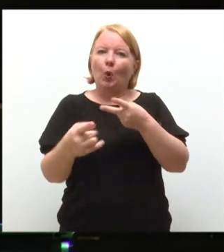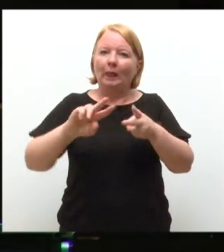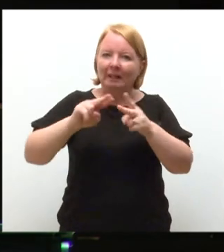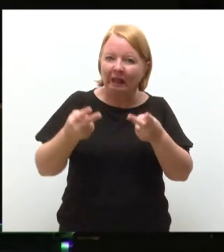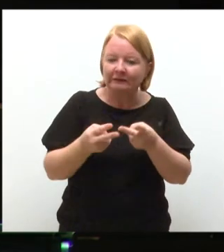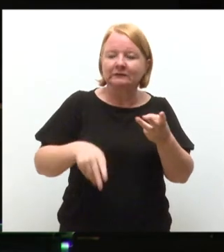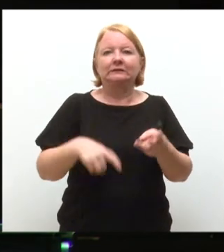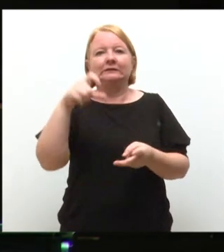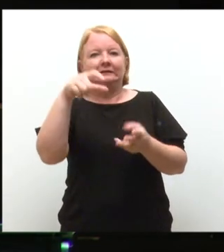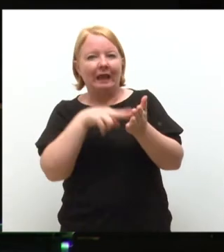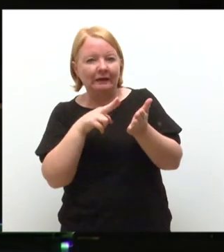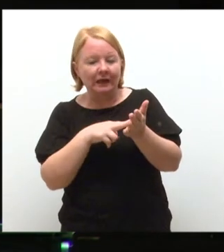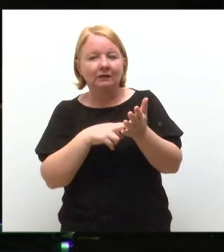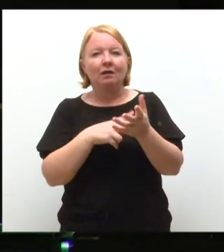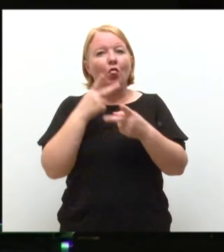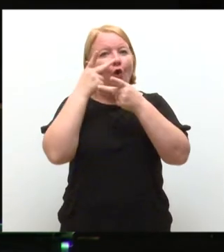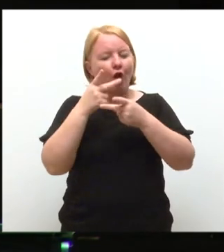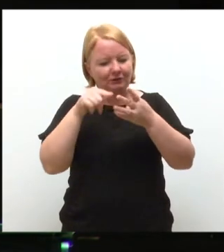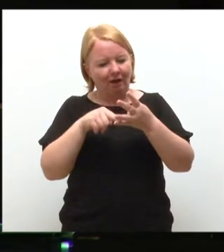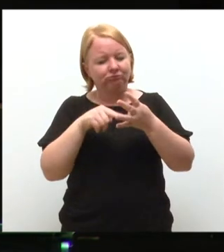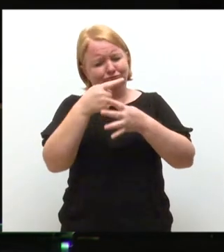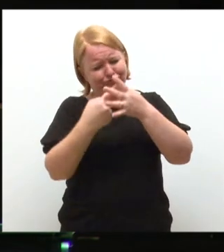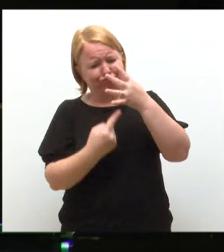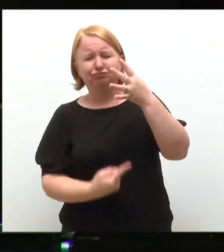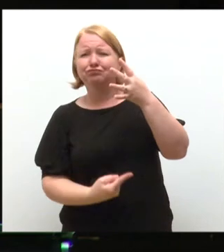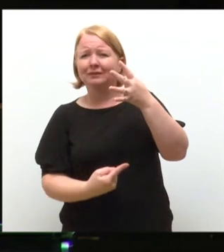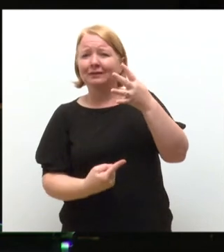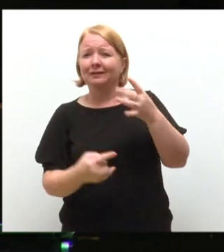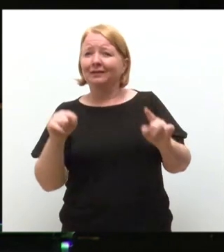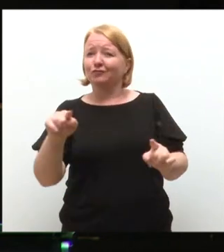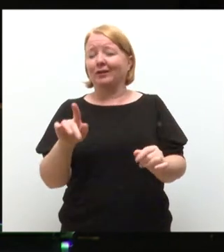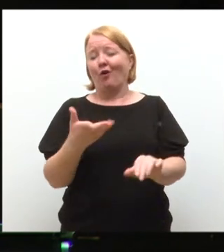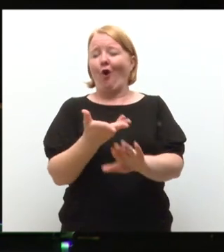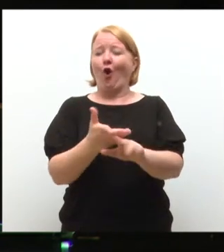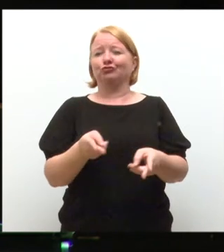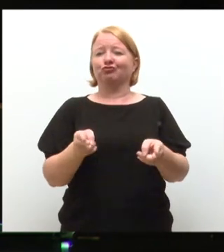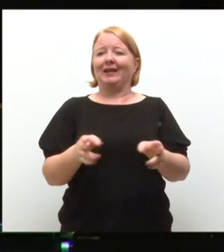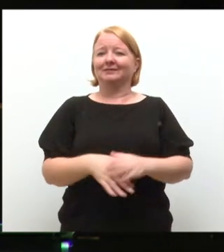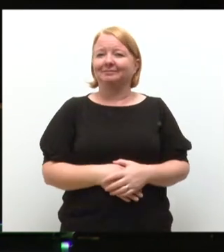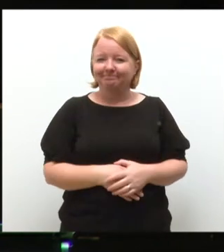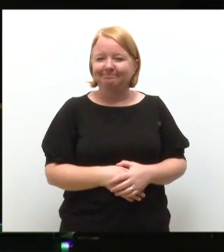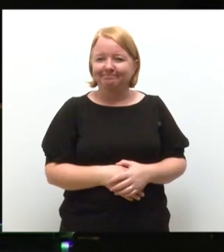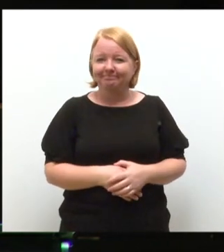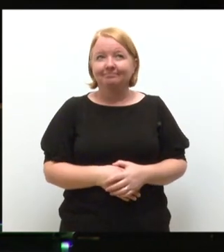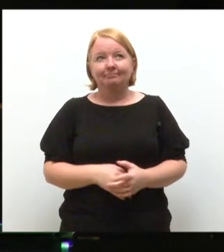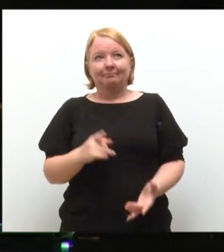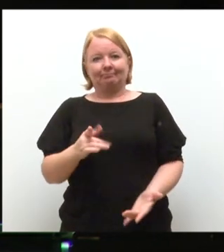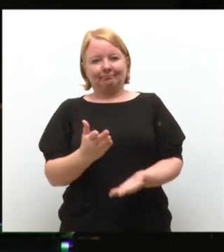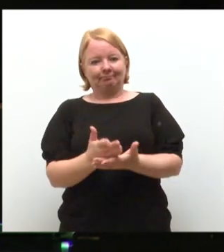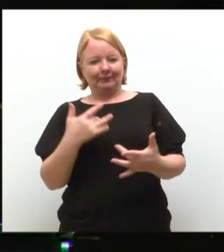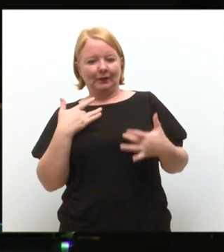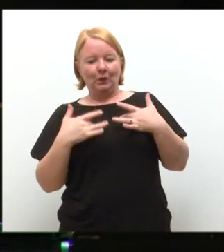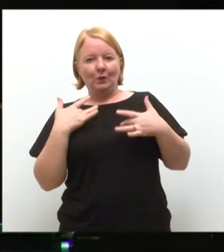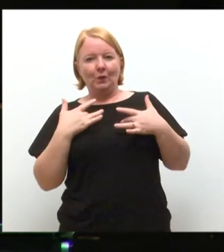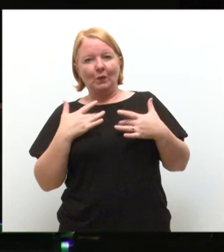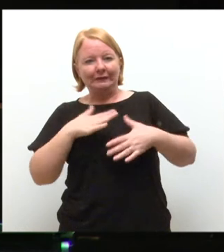CNN, The Guardian, and many others. So you're all right on trend. These are exciting times for